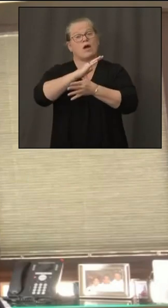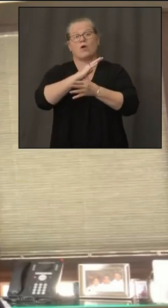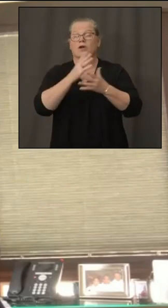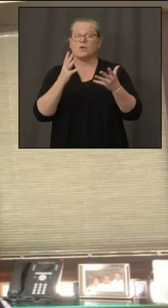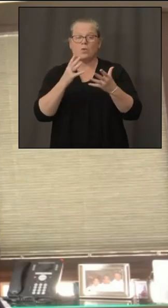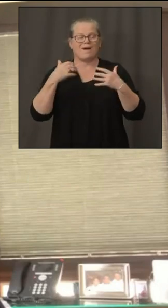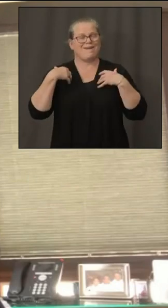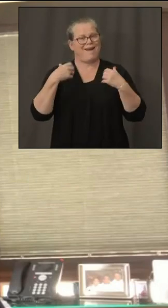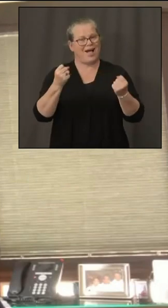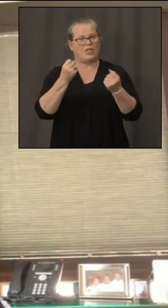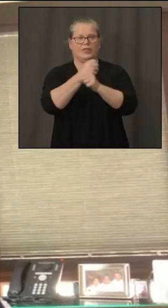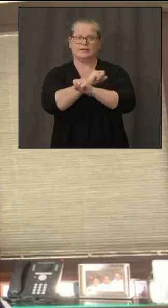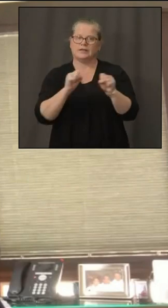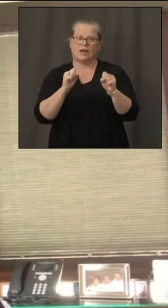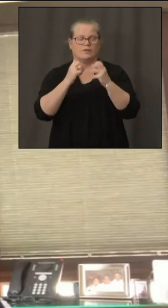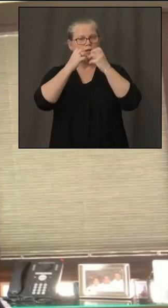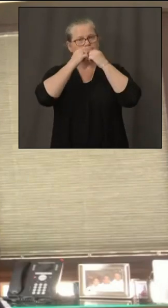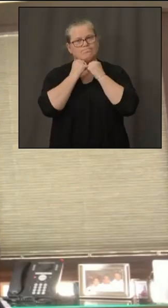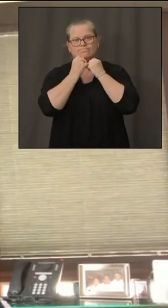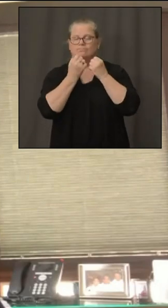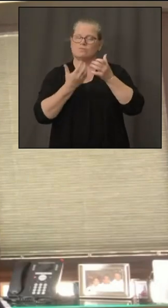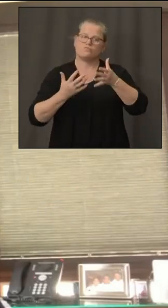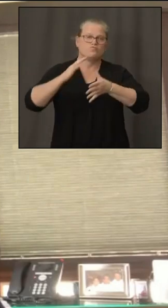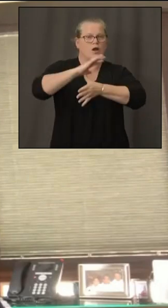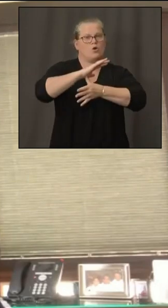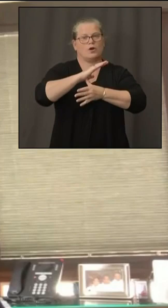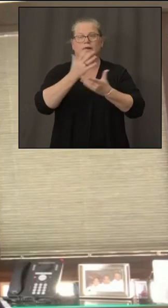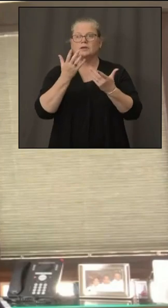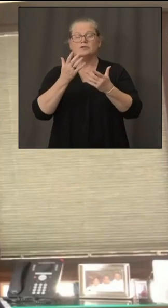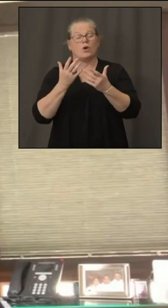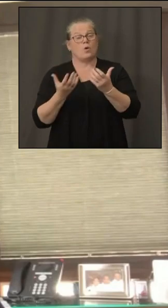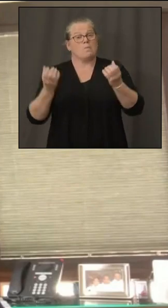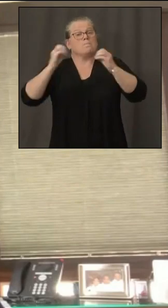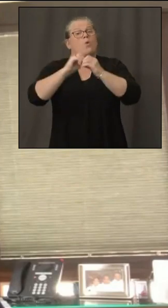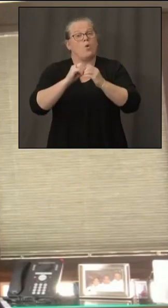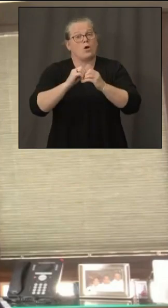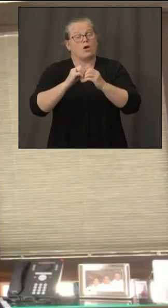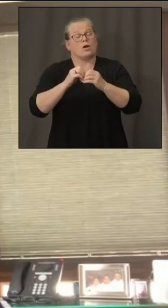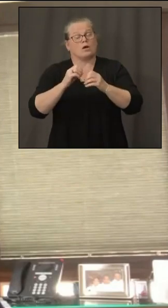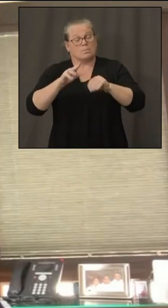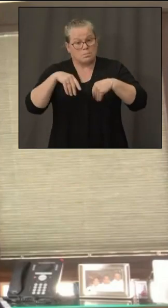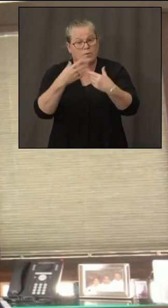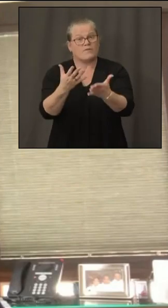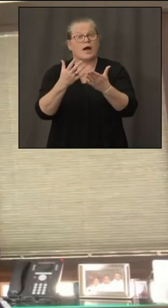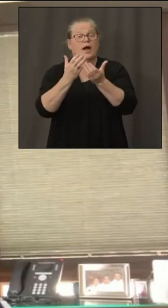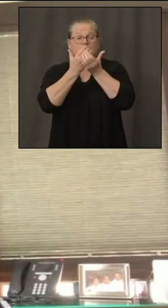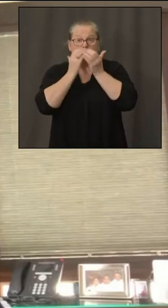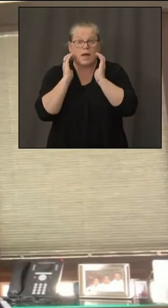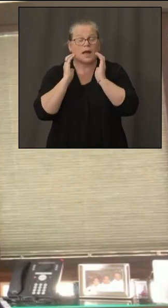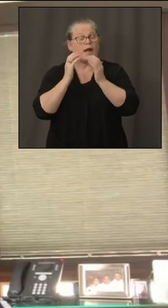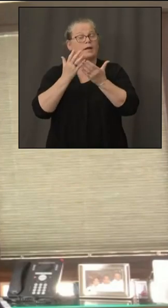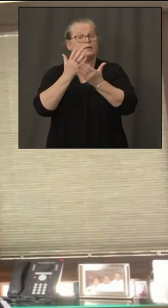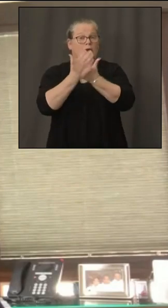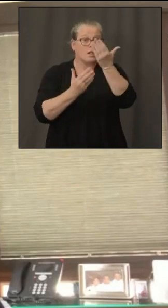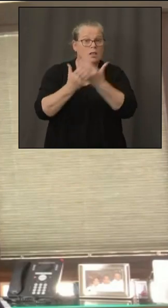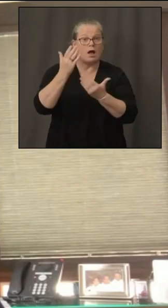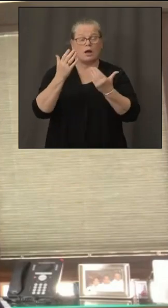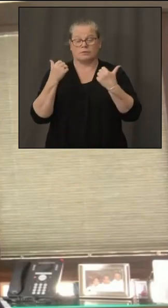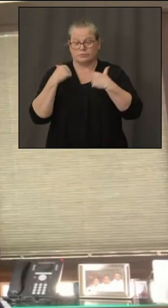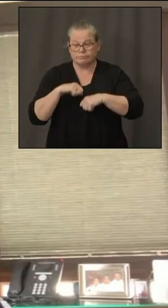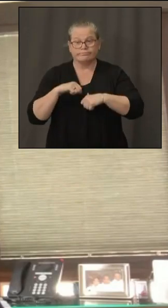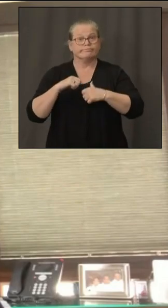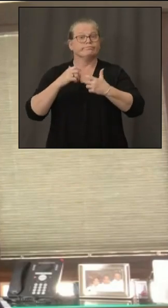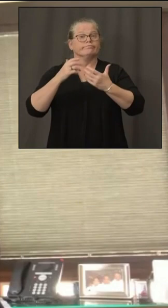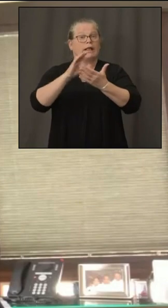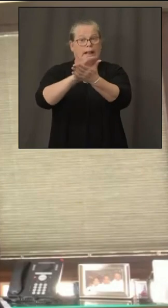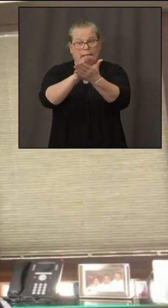the significant support in pp and building cleaning cost and some supplemental support for additional custodial staff the